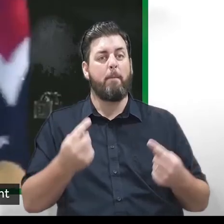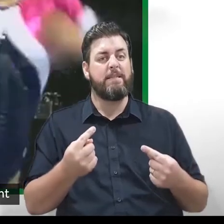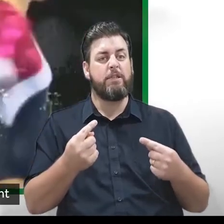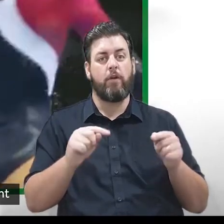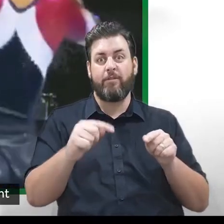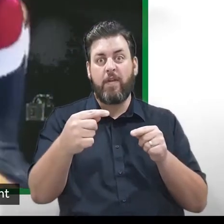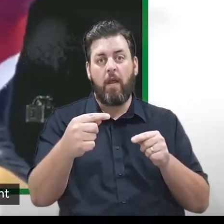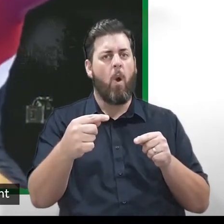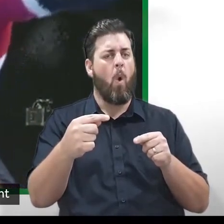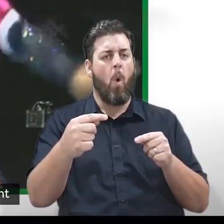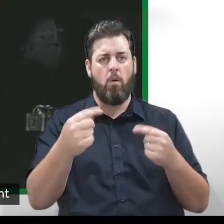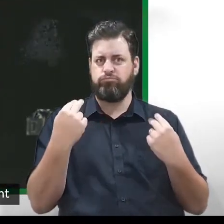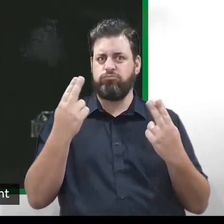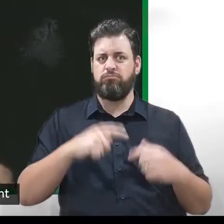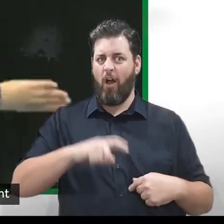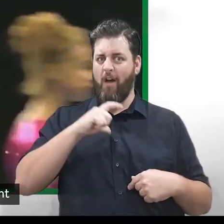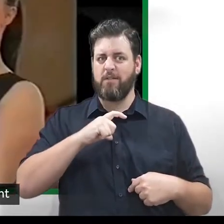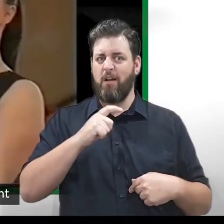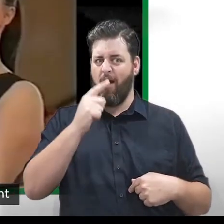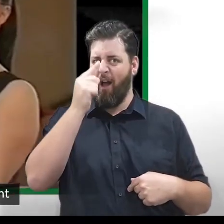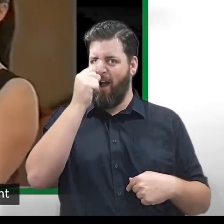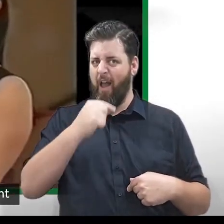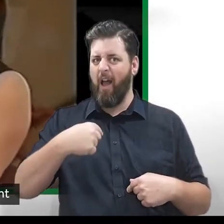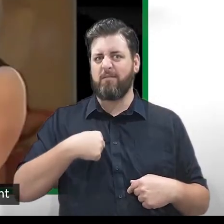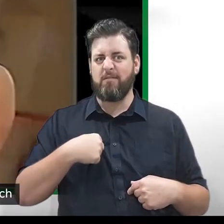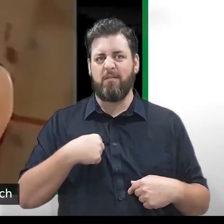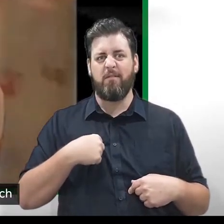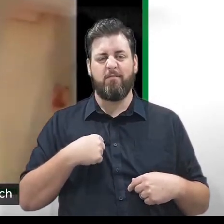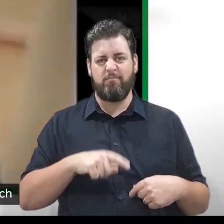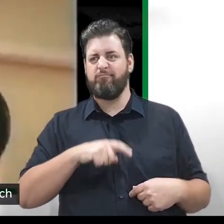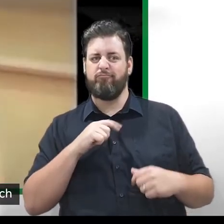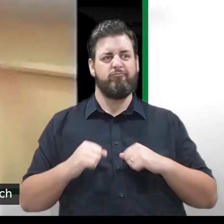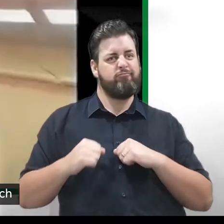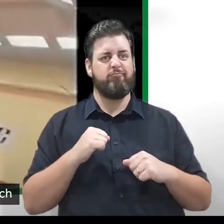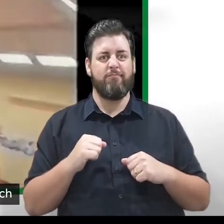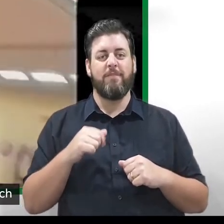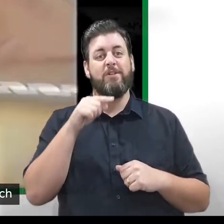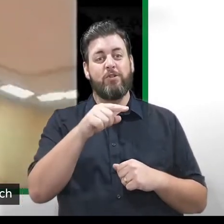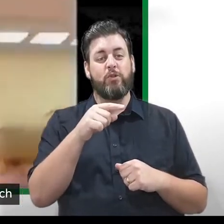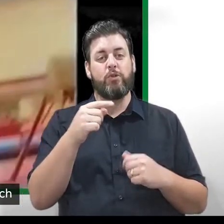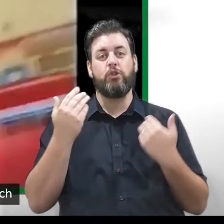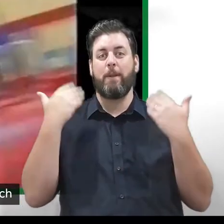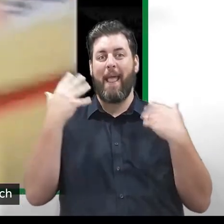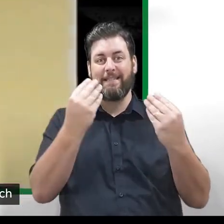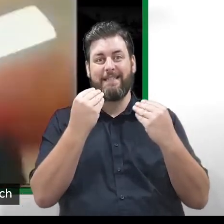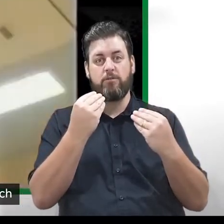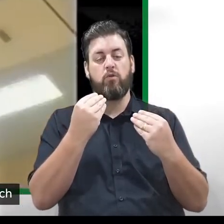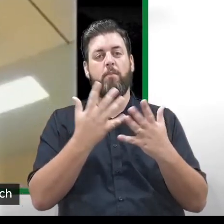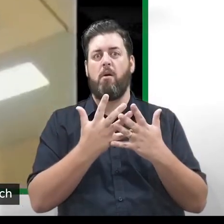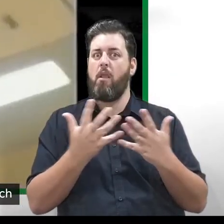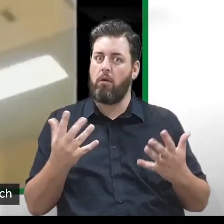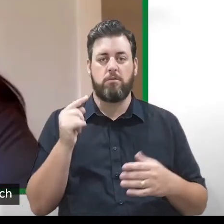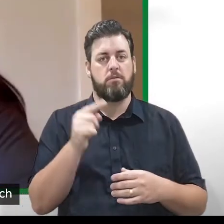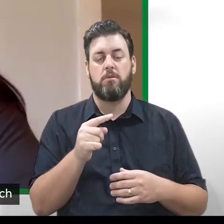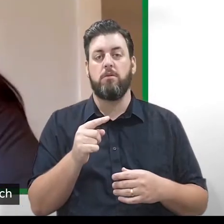suddenly came out of my shell. I realised that I could be this confident person. So gymnastics taught me a lot,